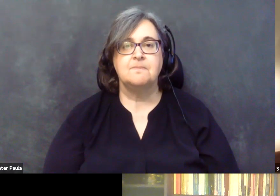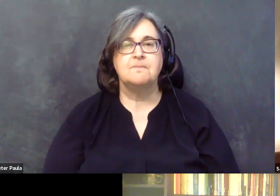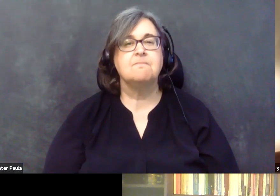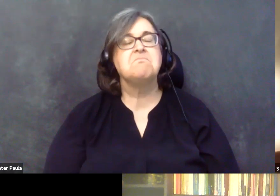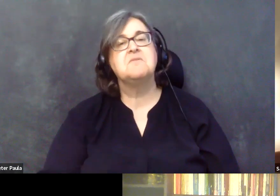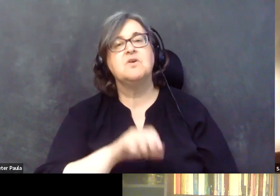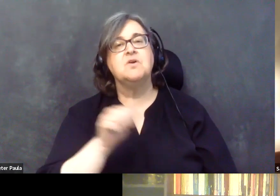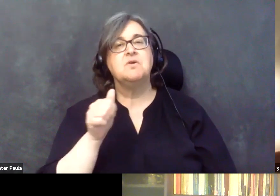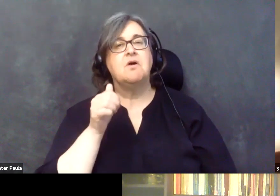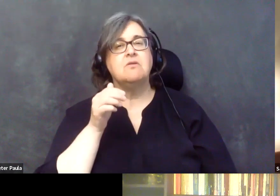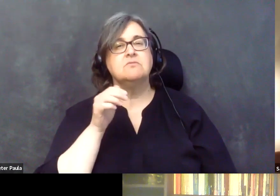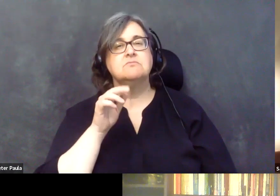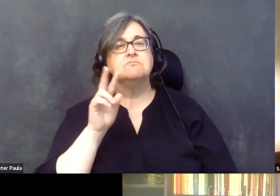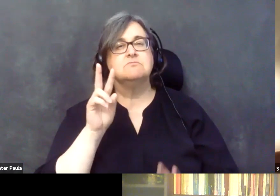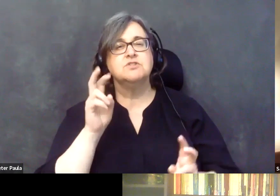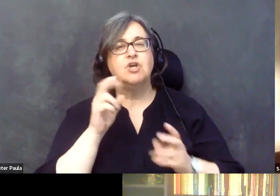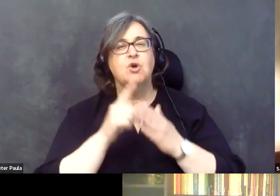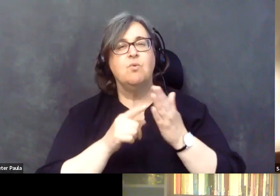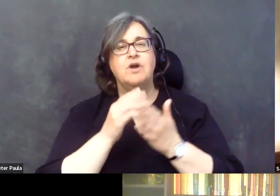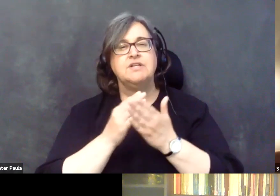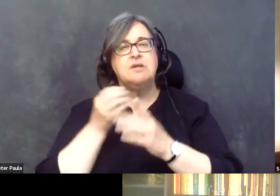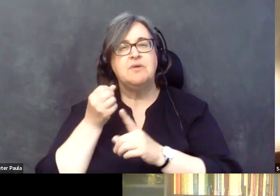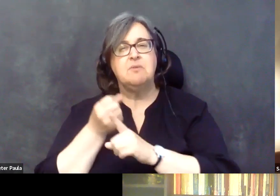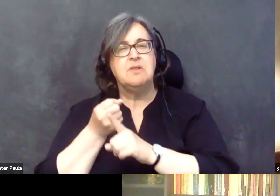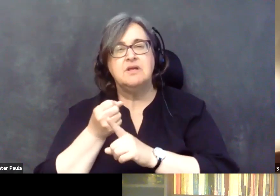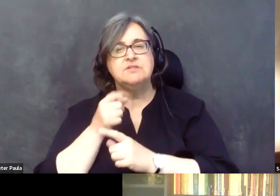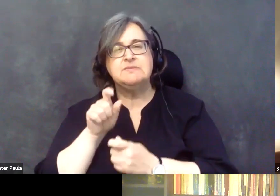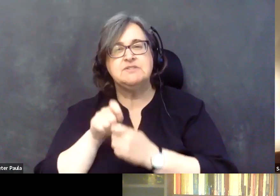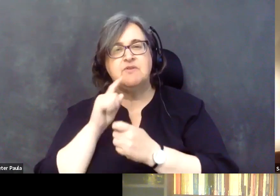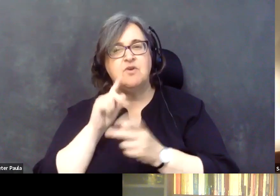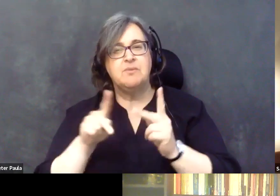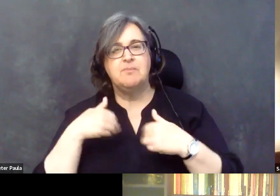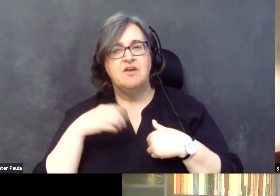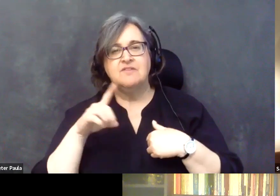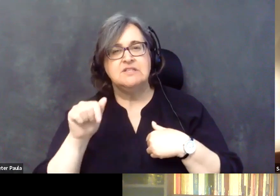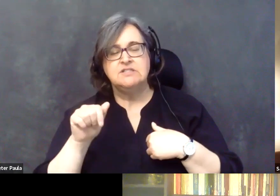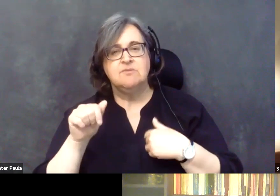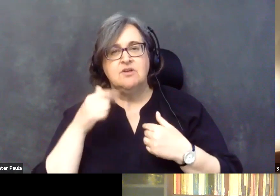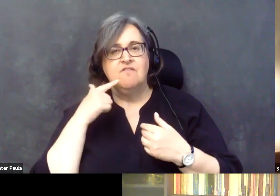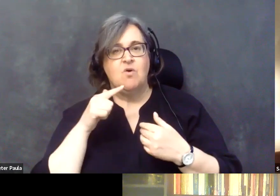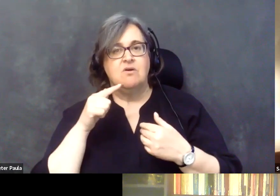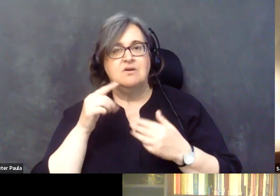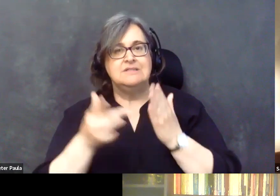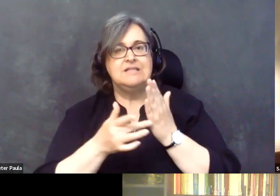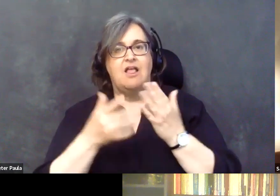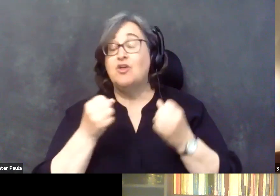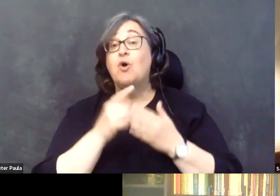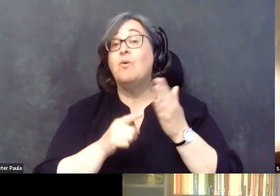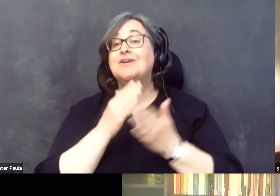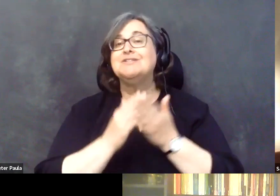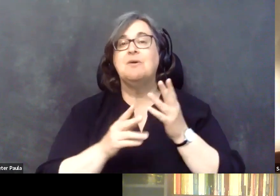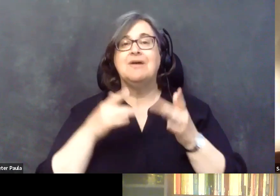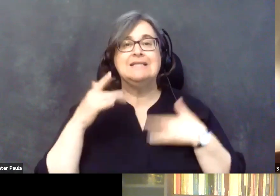implications or opportunities specifically for people with disabilities when it comes to telehealth? What are some of the exciting things that you